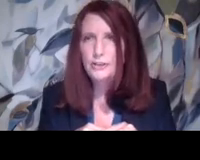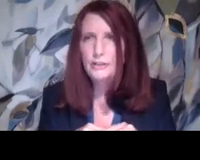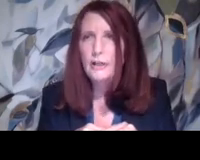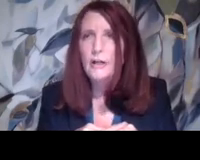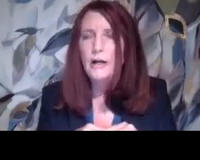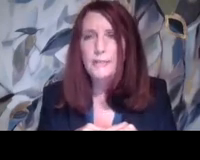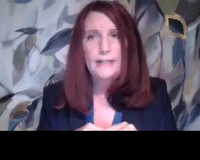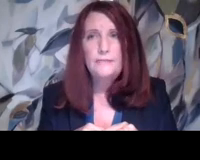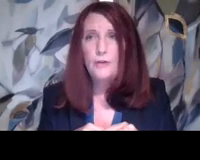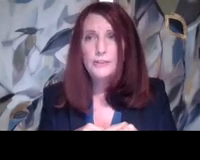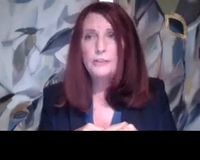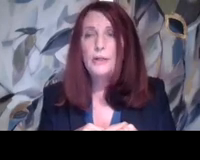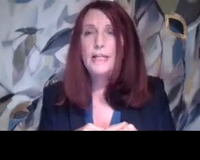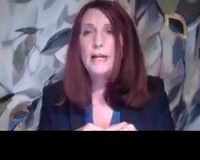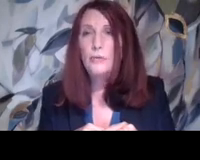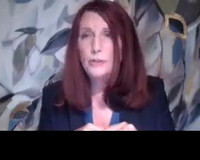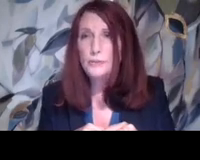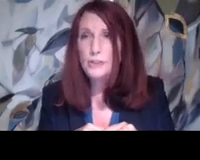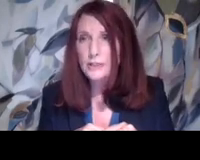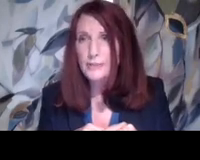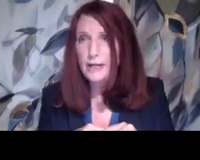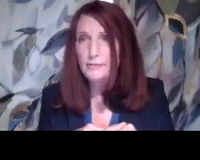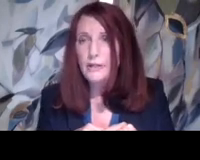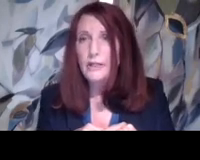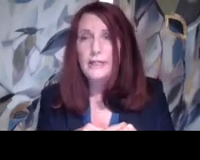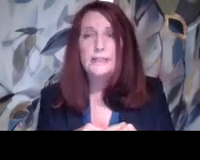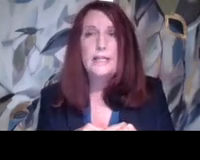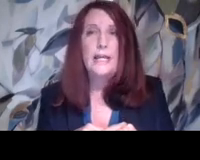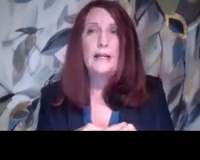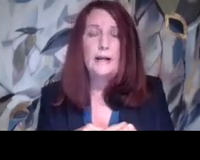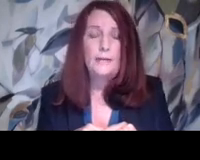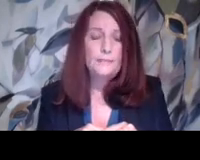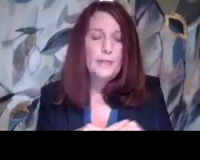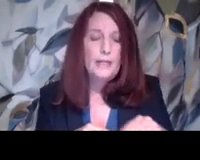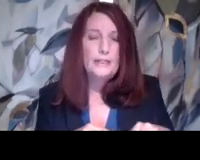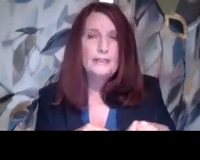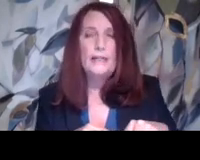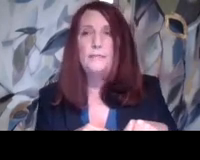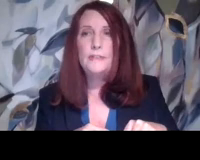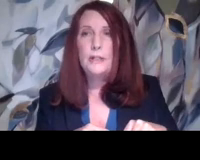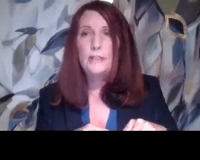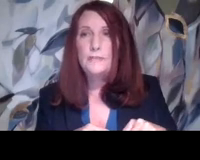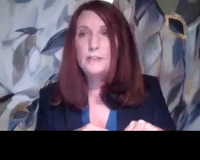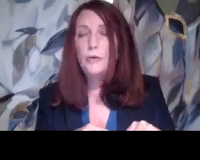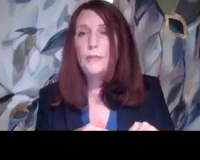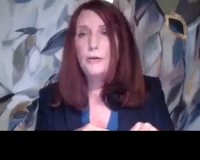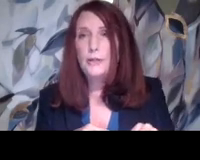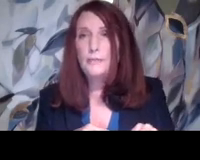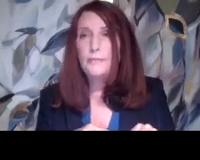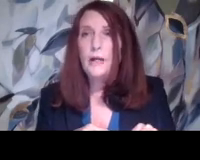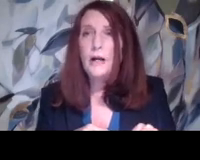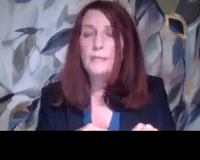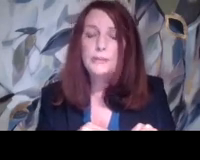the audition. Um, falls into one of the categories we talked about. It is a, um, it is a, it's a physical